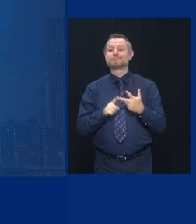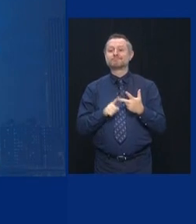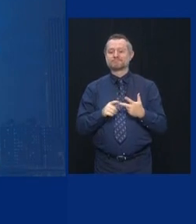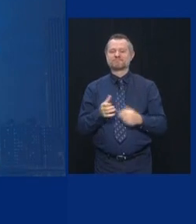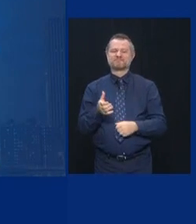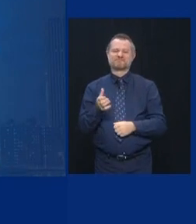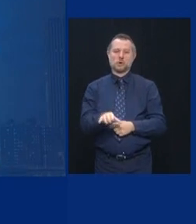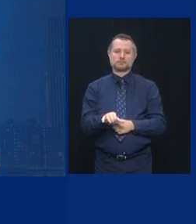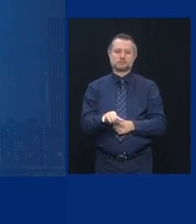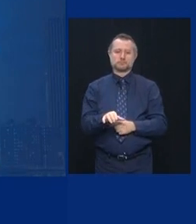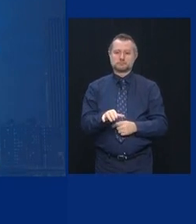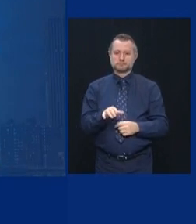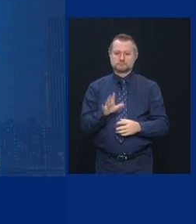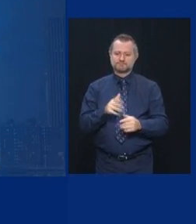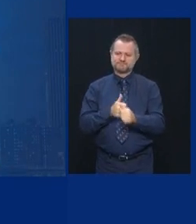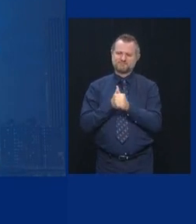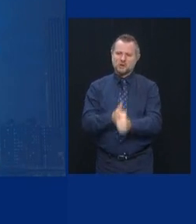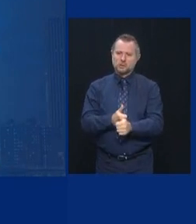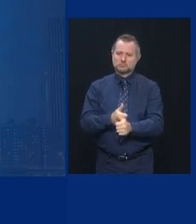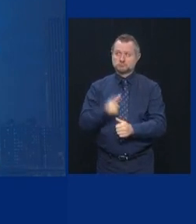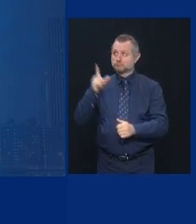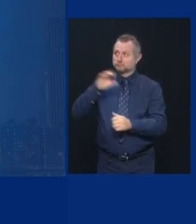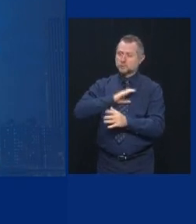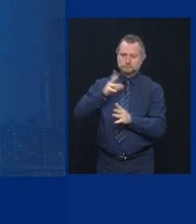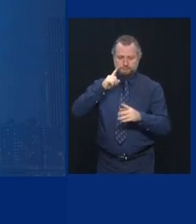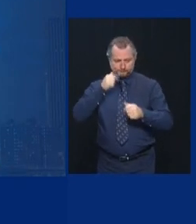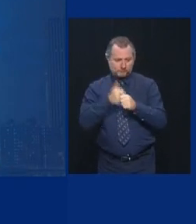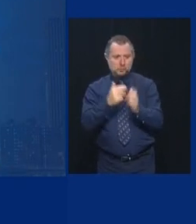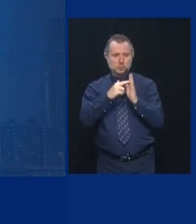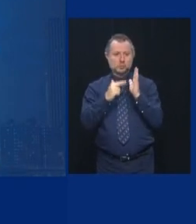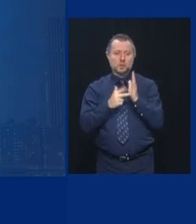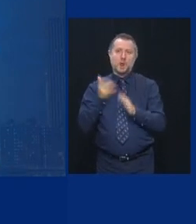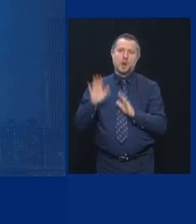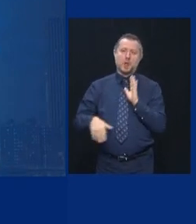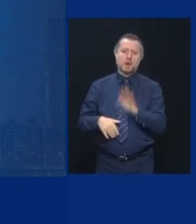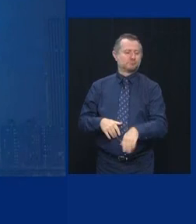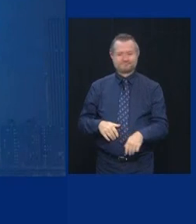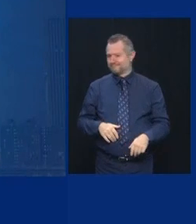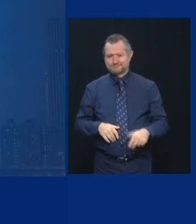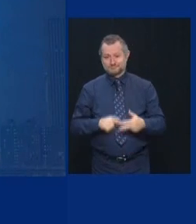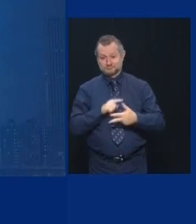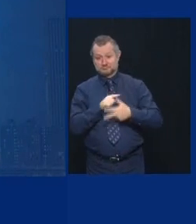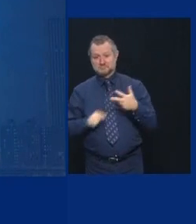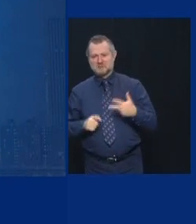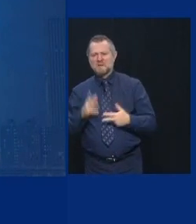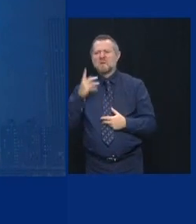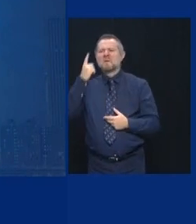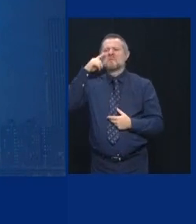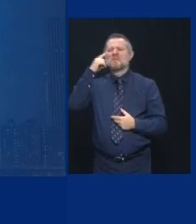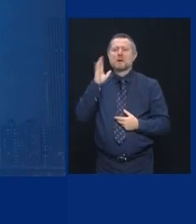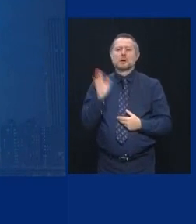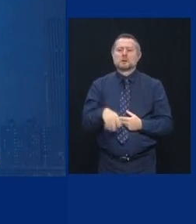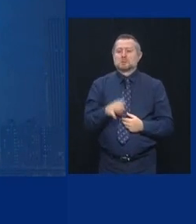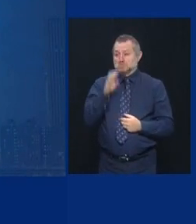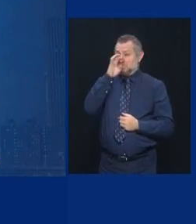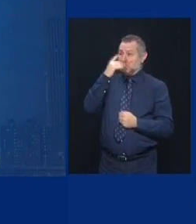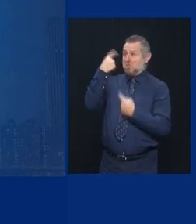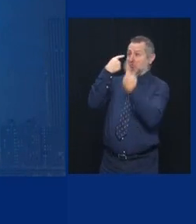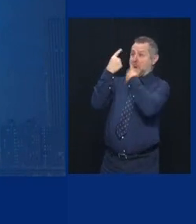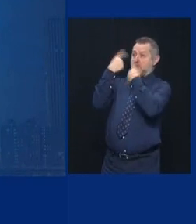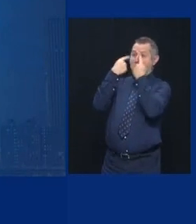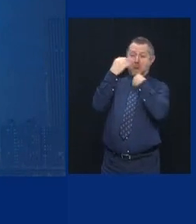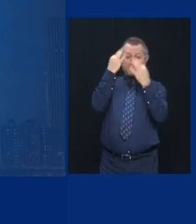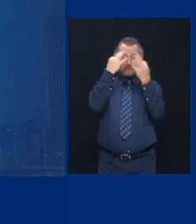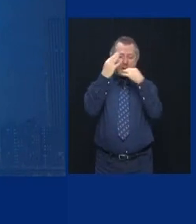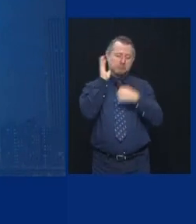Enforcement. Oh, that's so harsh enforcement. Yeah. It's